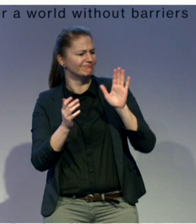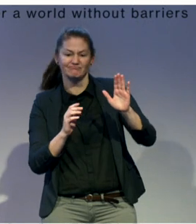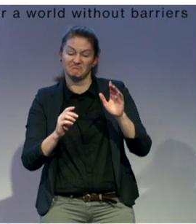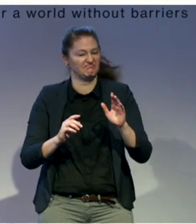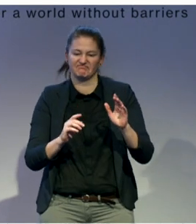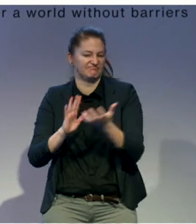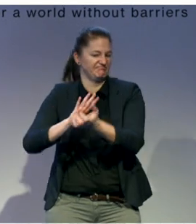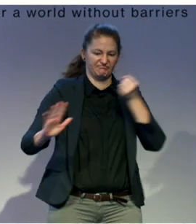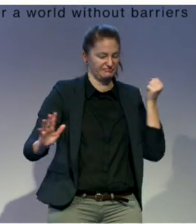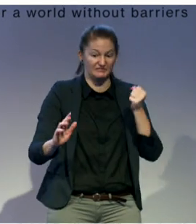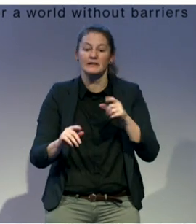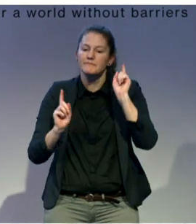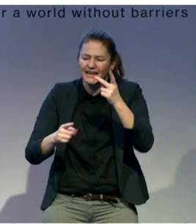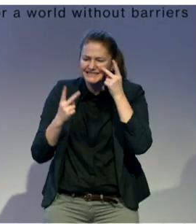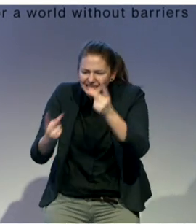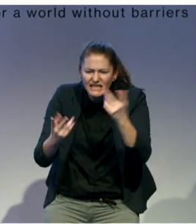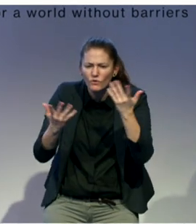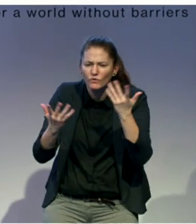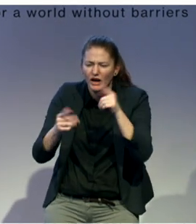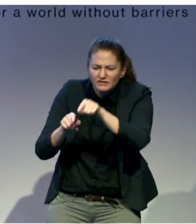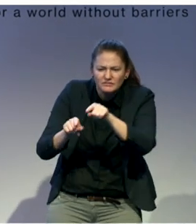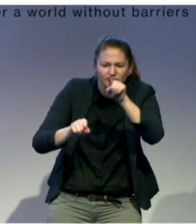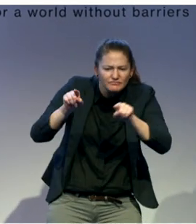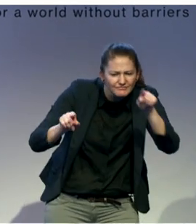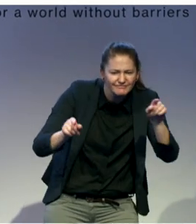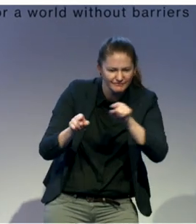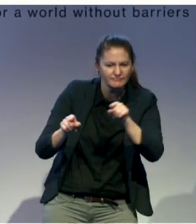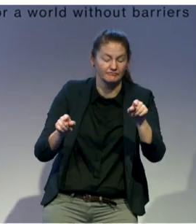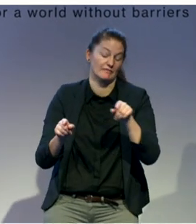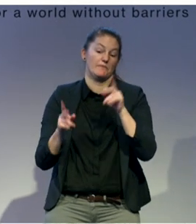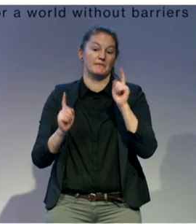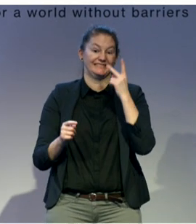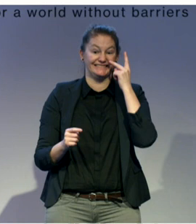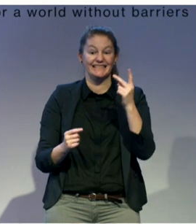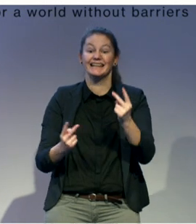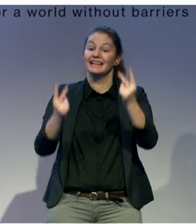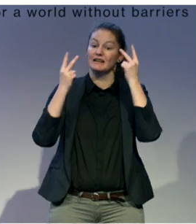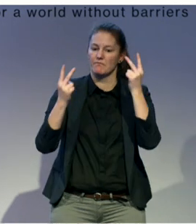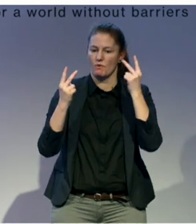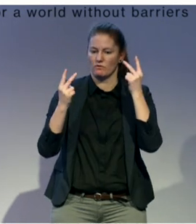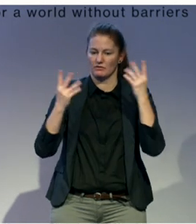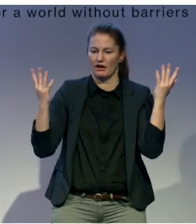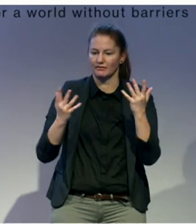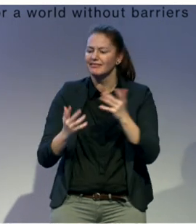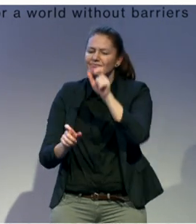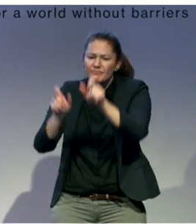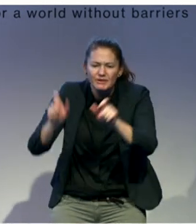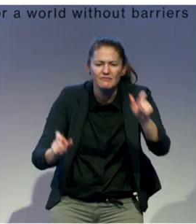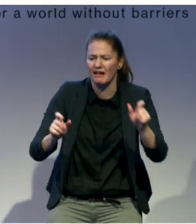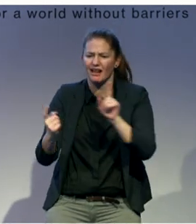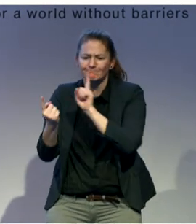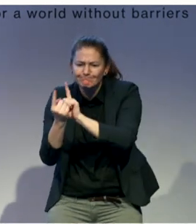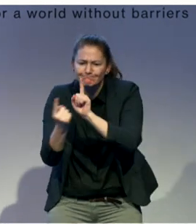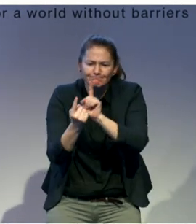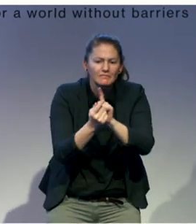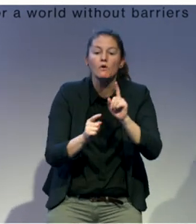Impartiality is, of course, critical. If we're engaging with political parties, we have to make sure we're engaging with political parties across